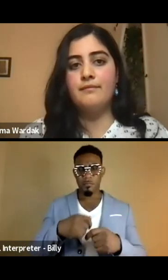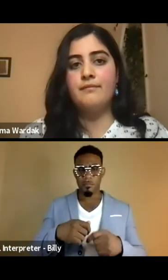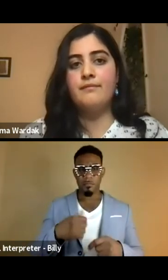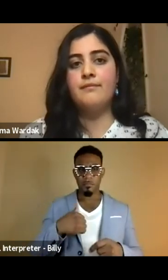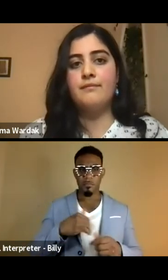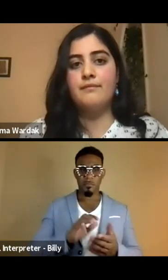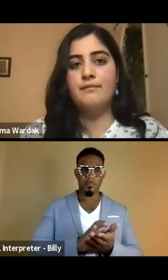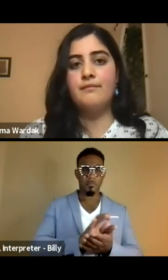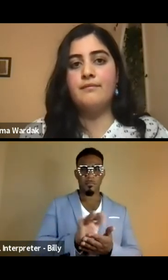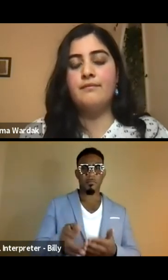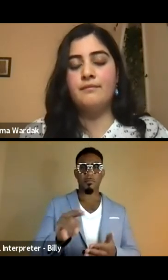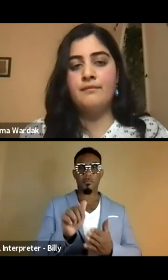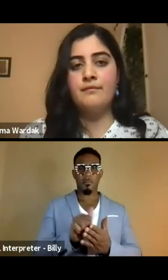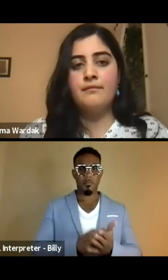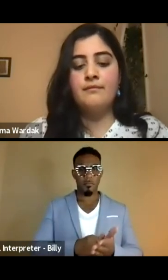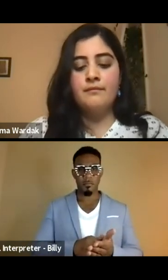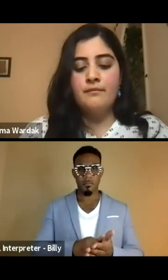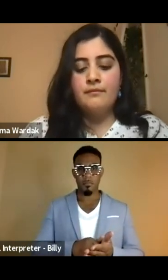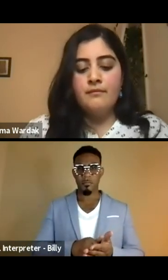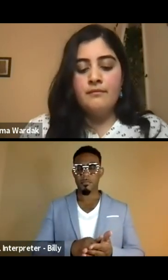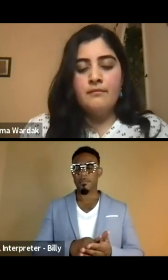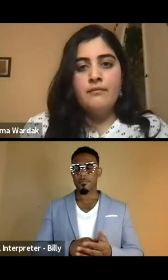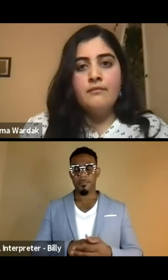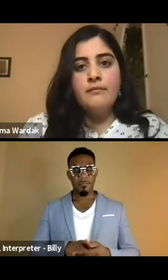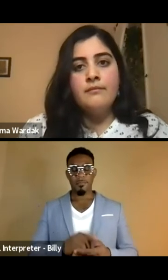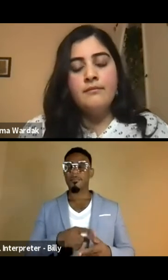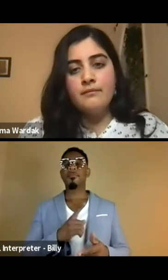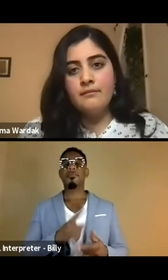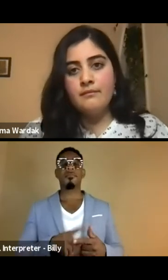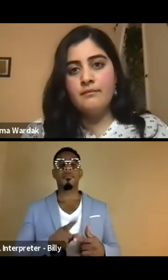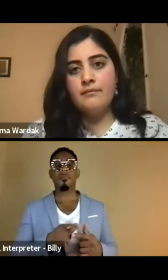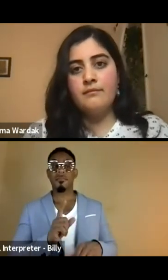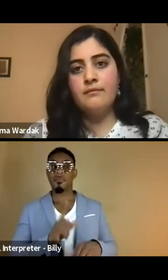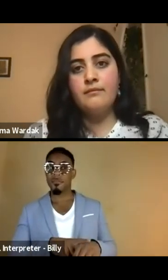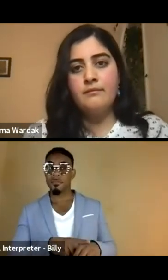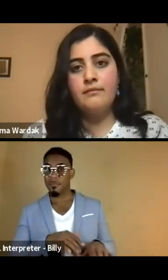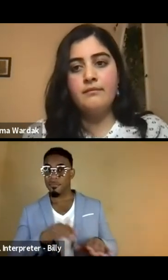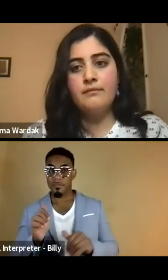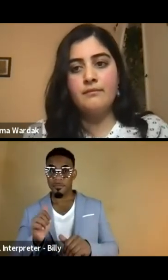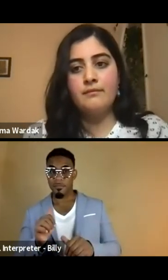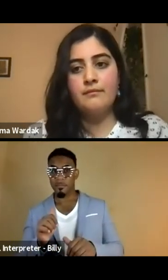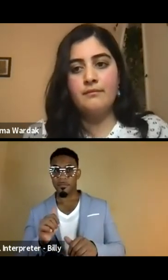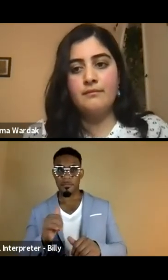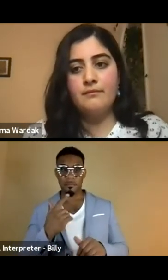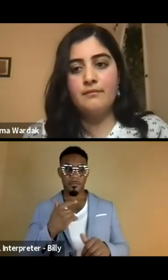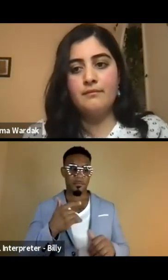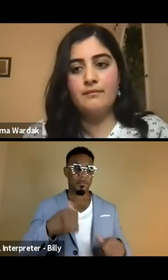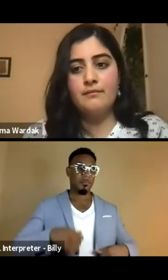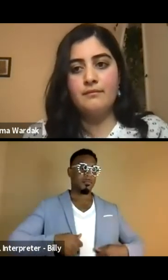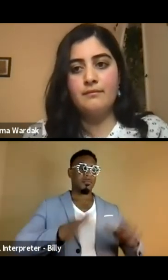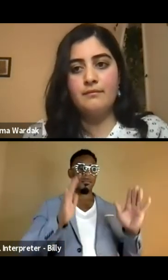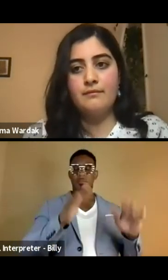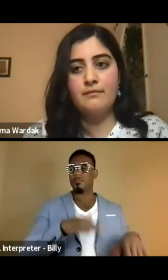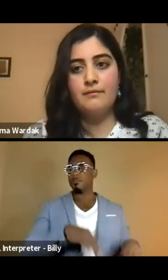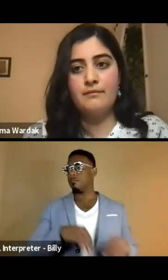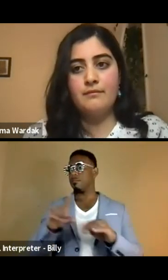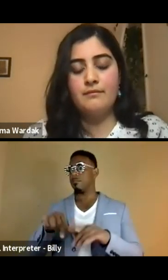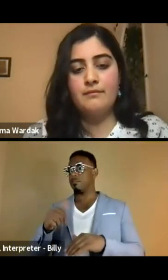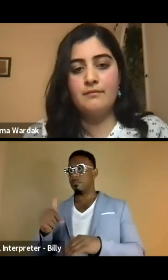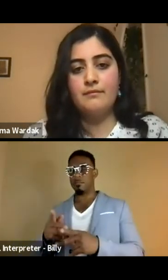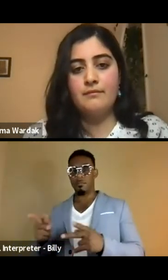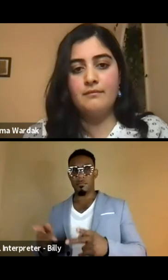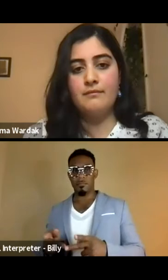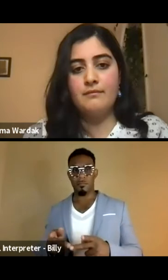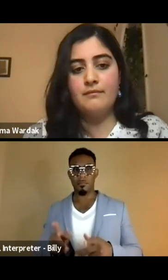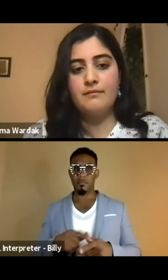push our our own agenda. And then when it's time to leave, we just dump them and move on to the next place.